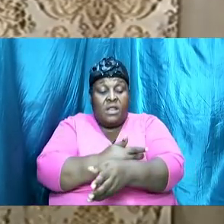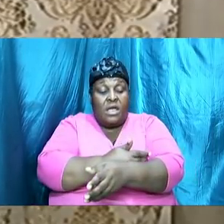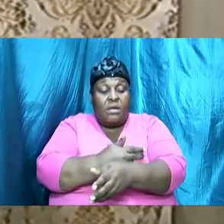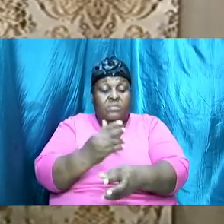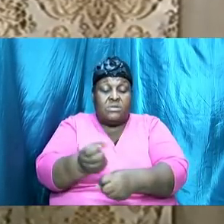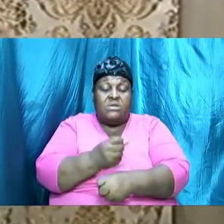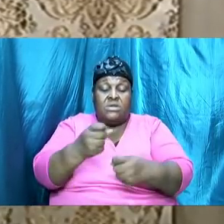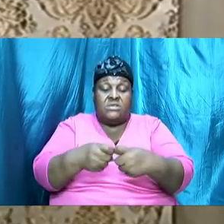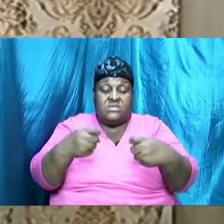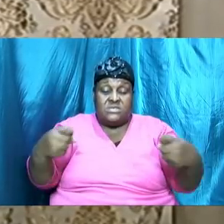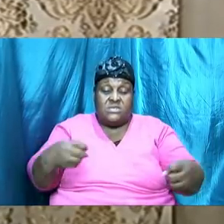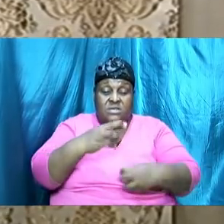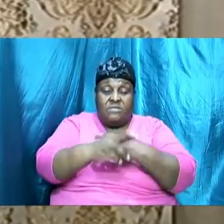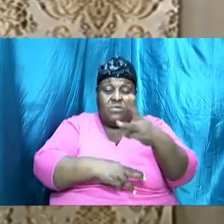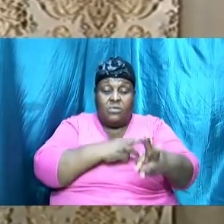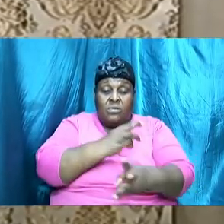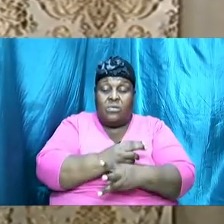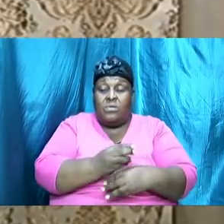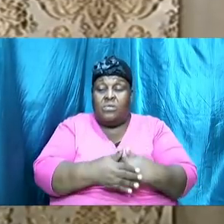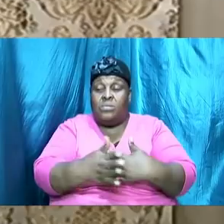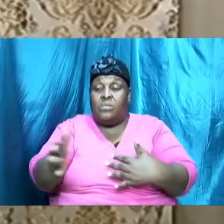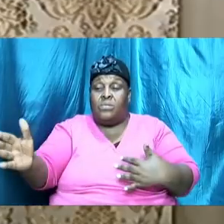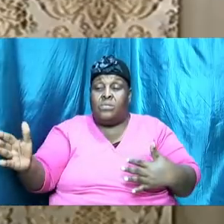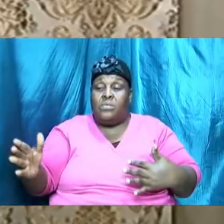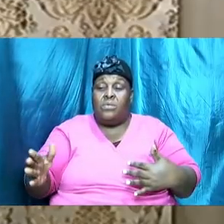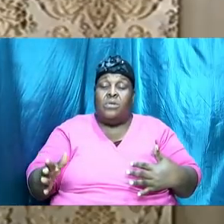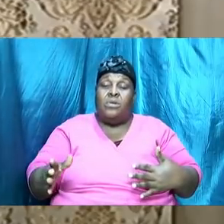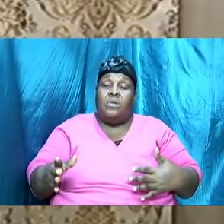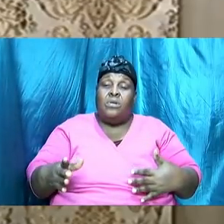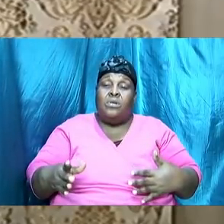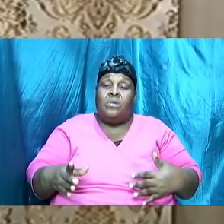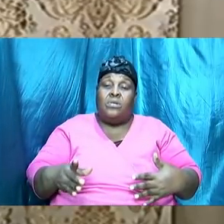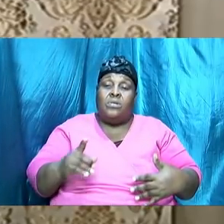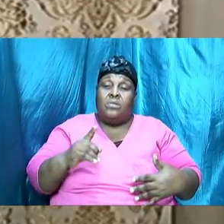of the world away it literally showed you